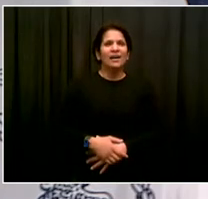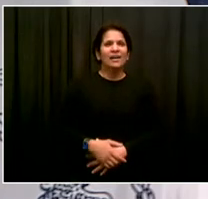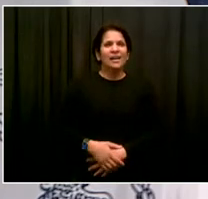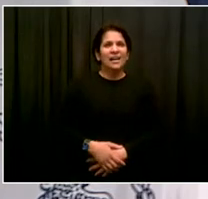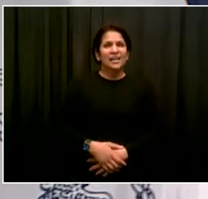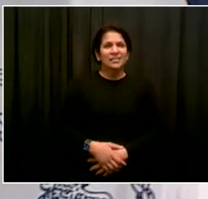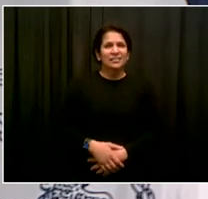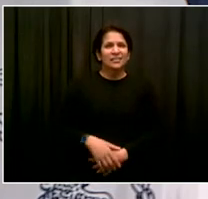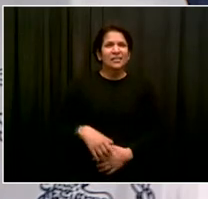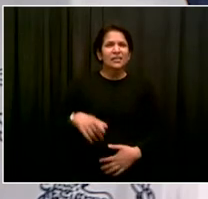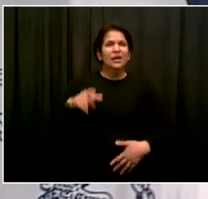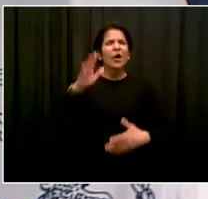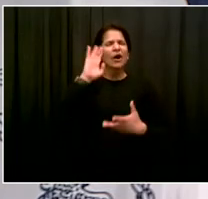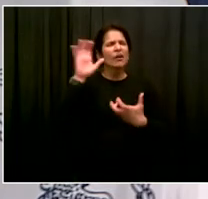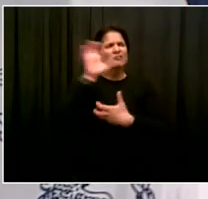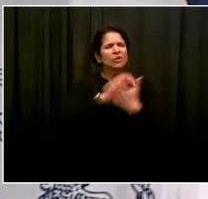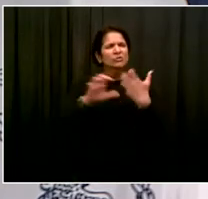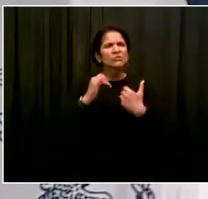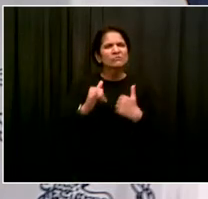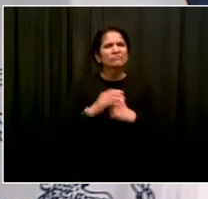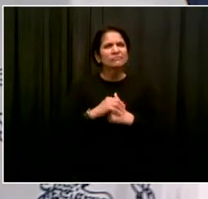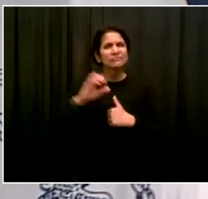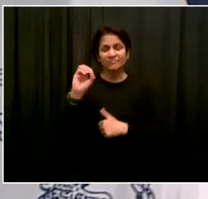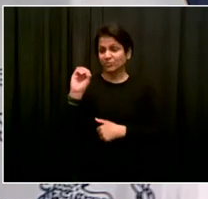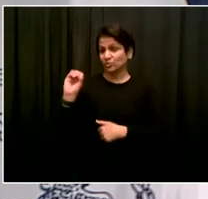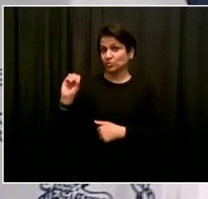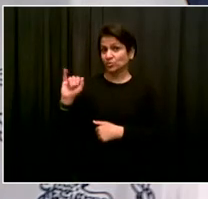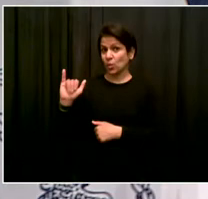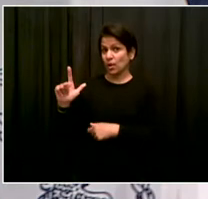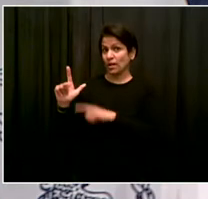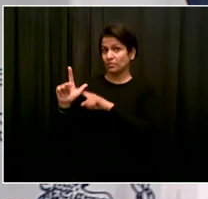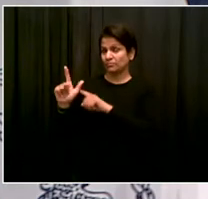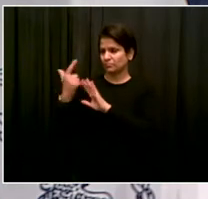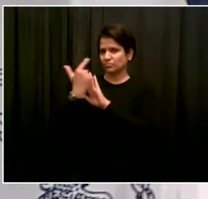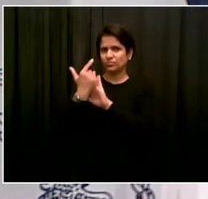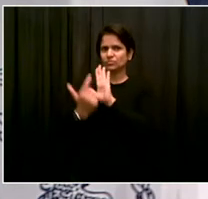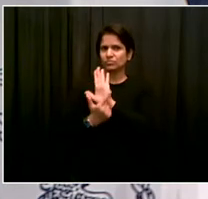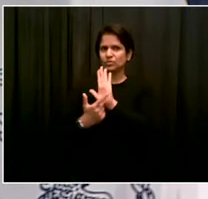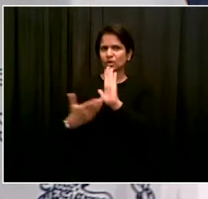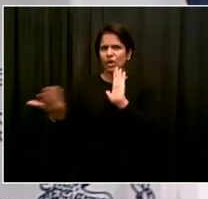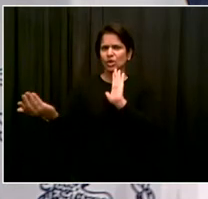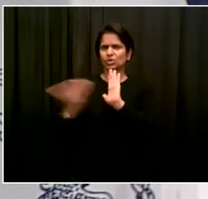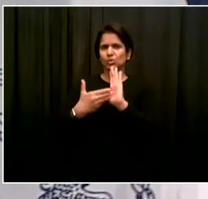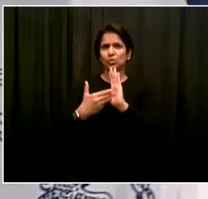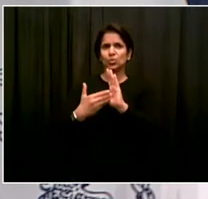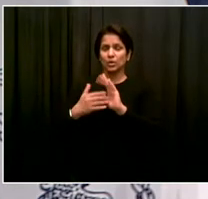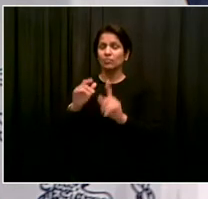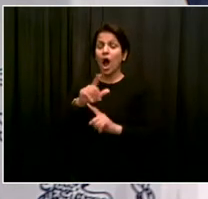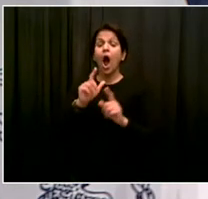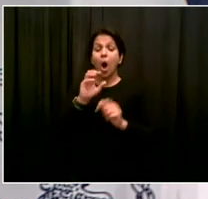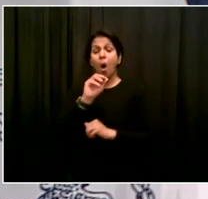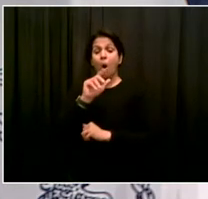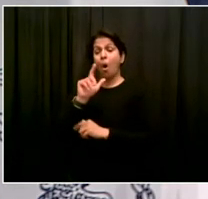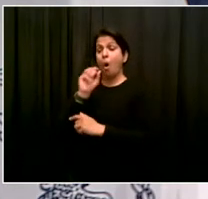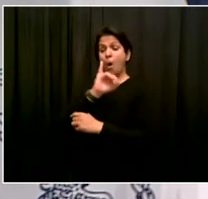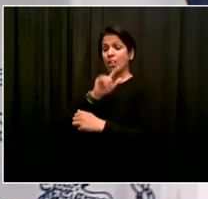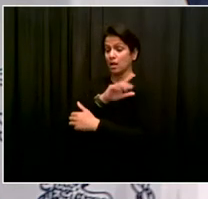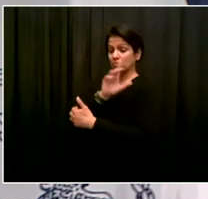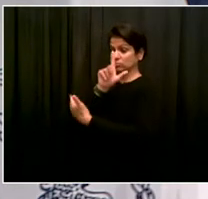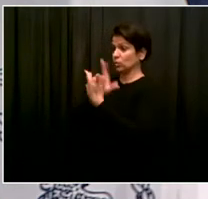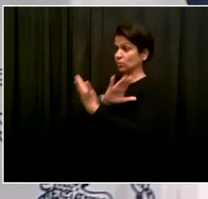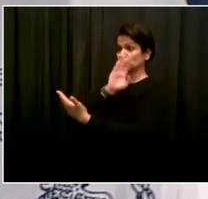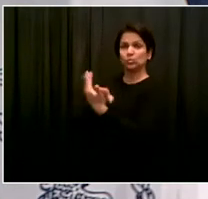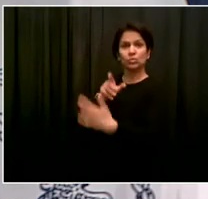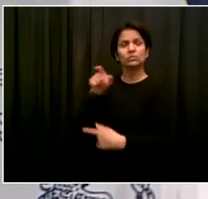we have an entire planet that's addicted to oil. And we're all aware that it's terrible for the planet. Can you clarify how the city is going to try to